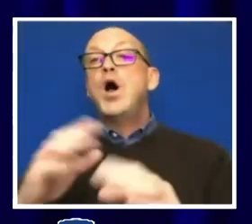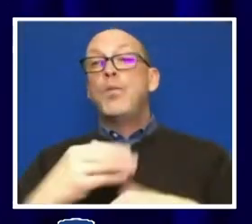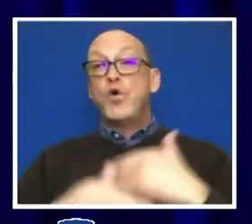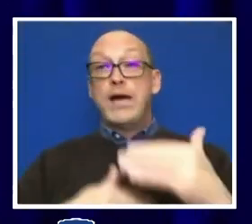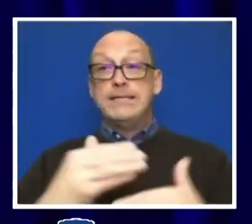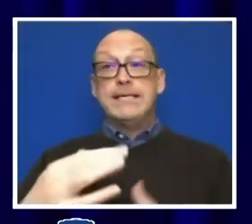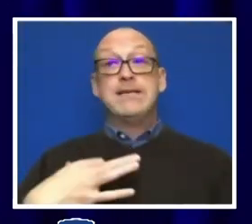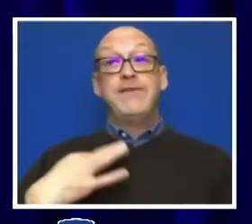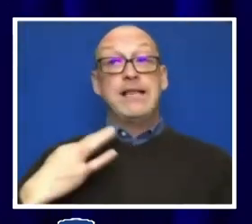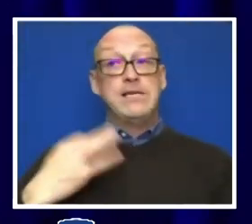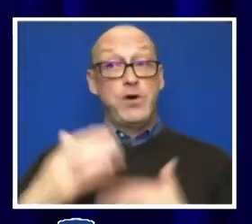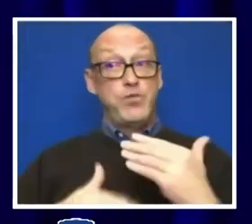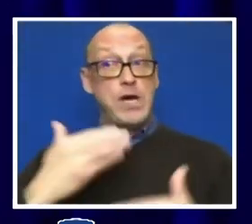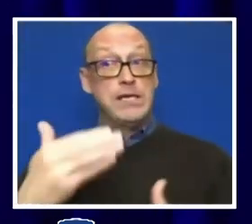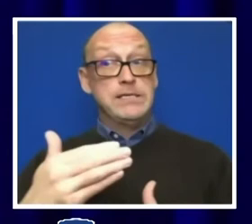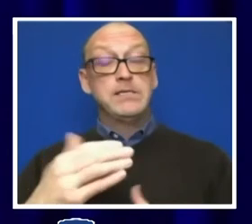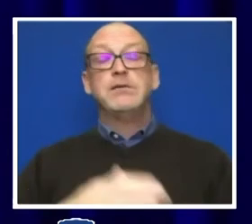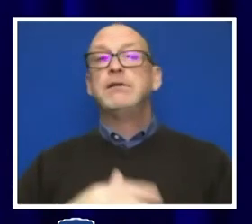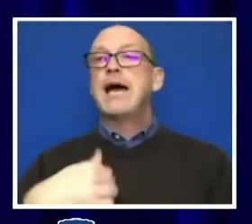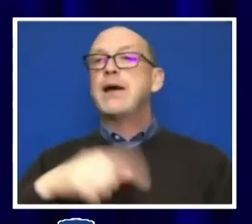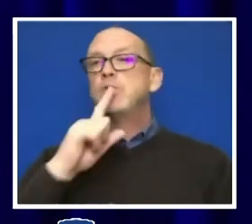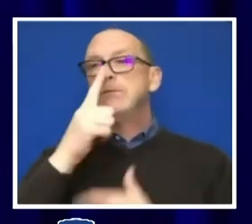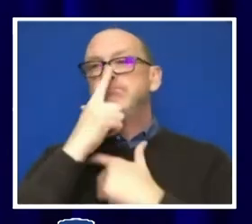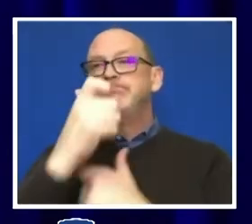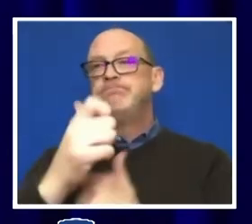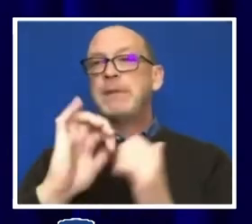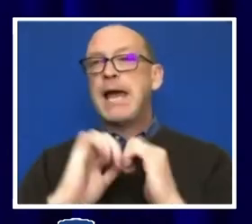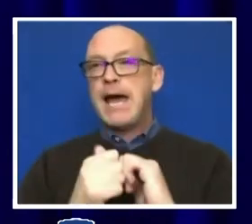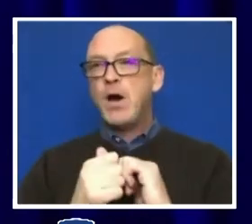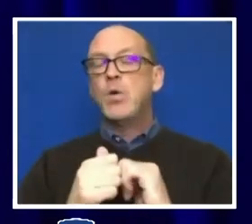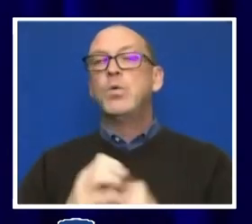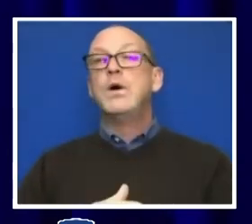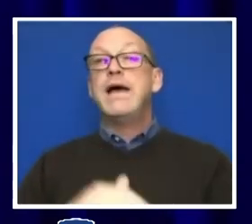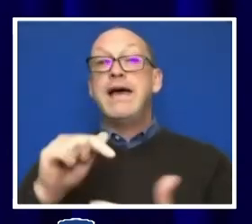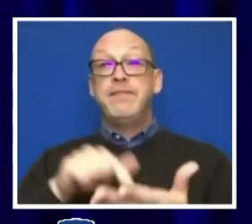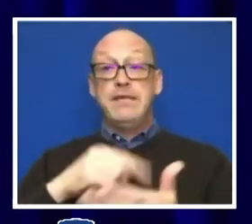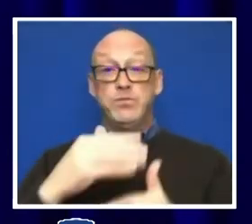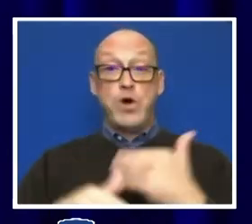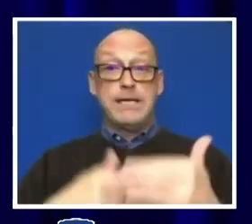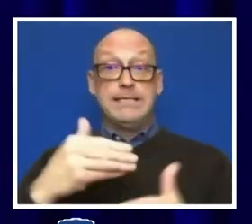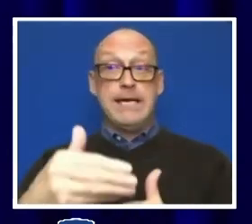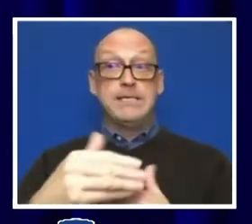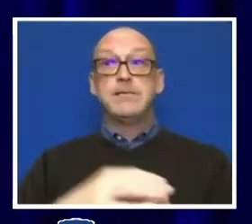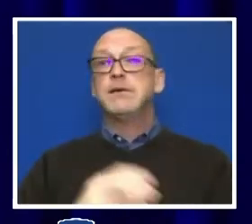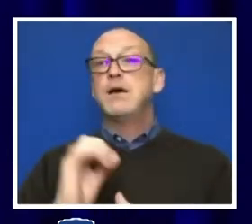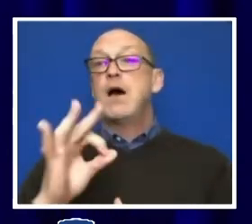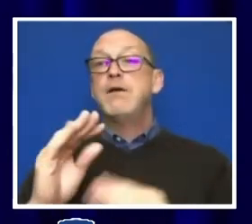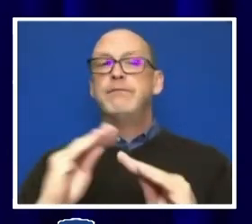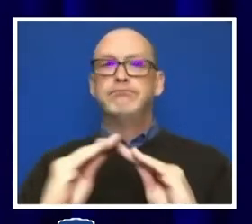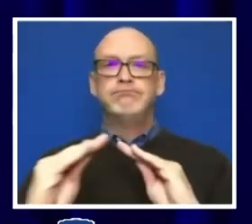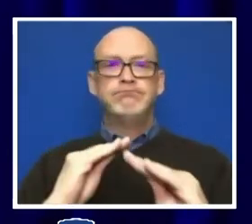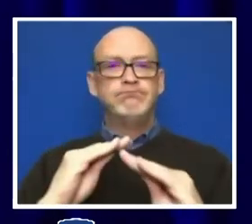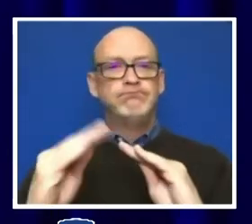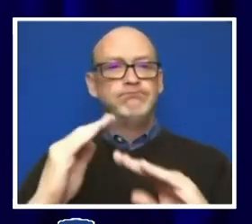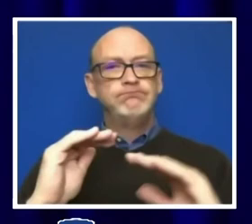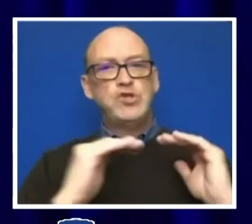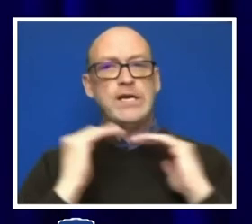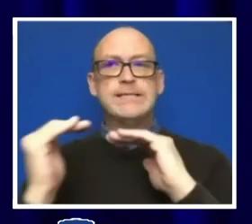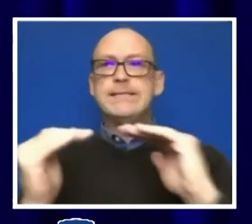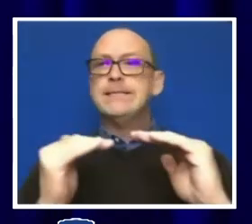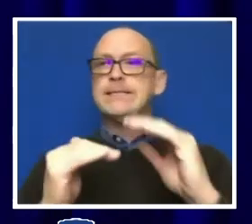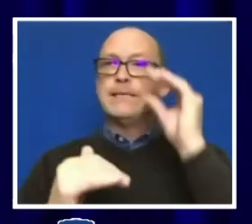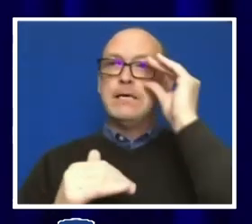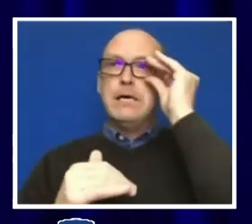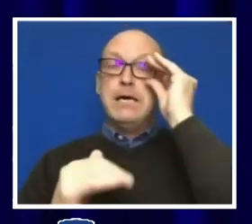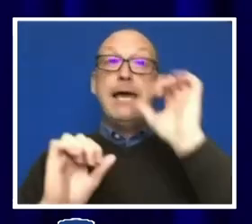And so, I'm keenly interested in how this process of restorative justice may have